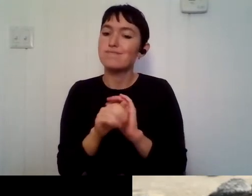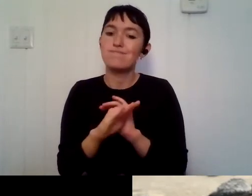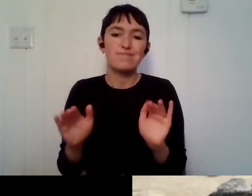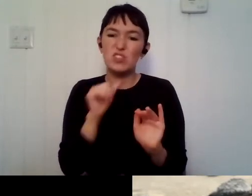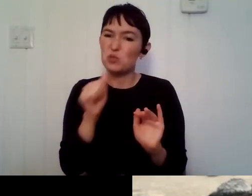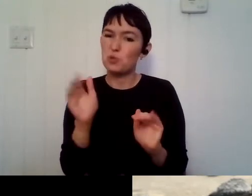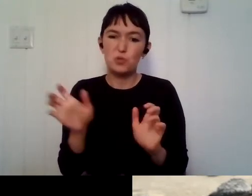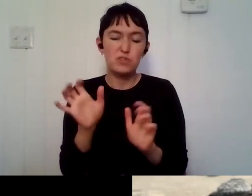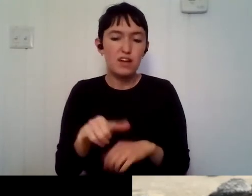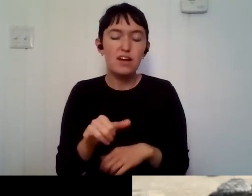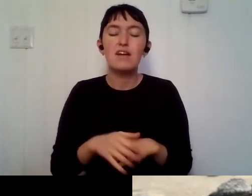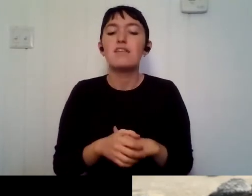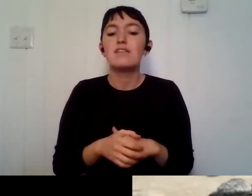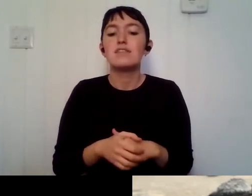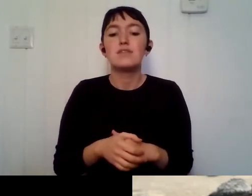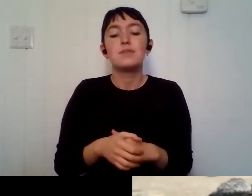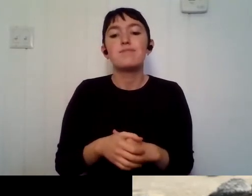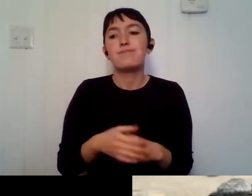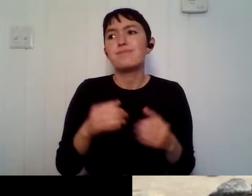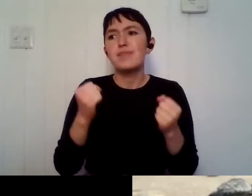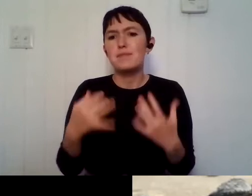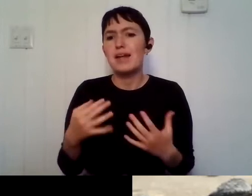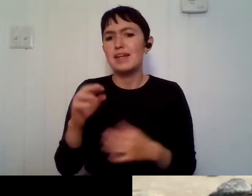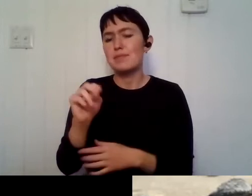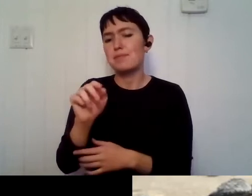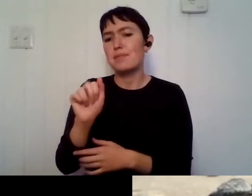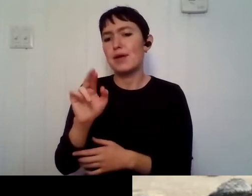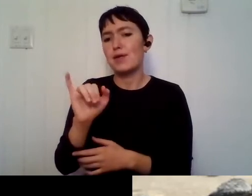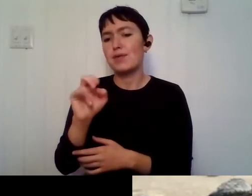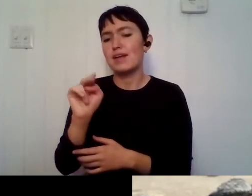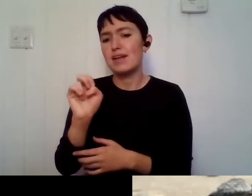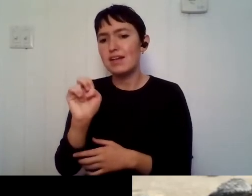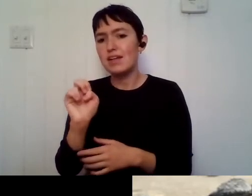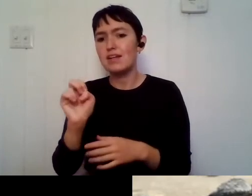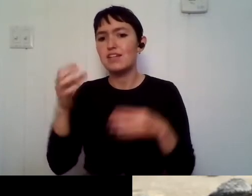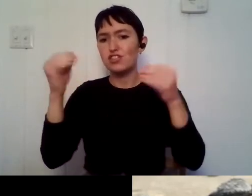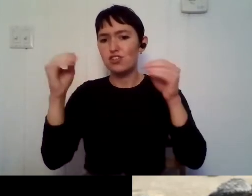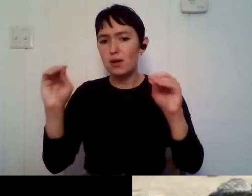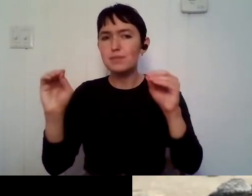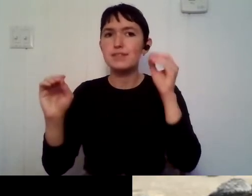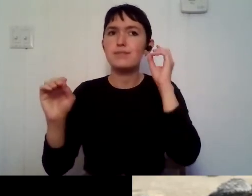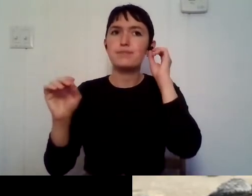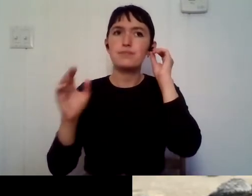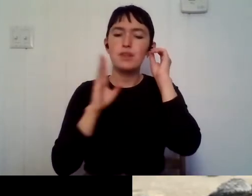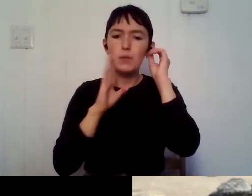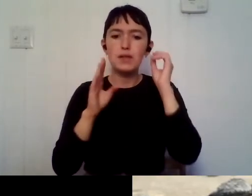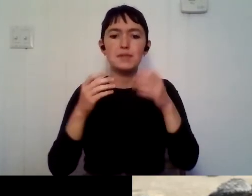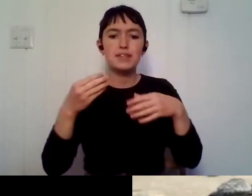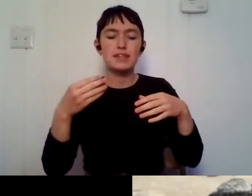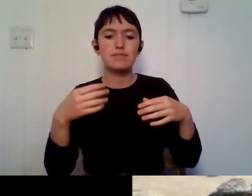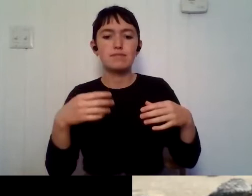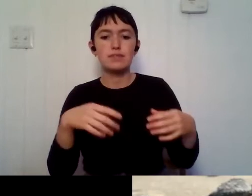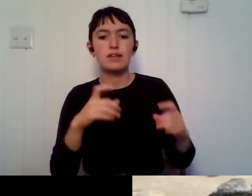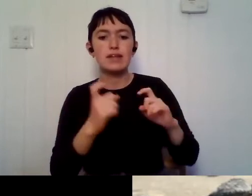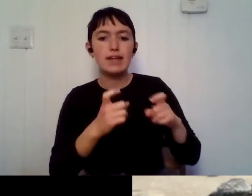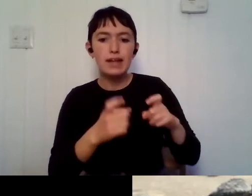like shops or gift shops that own like beaches and stuff that will give out or you have by, um, is it